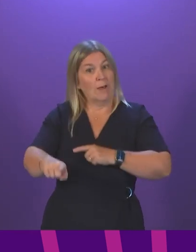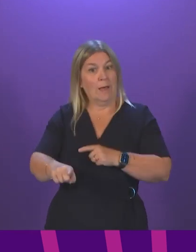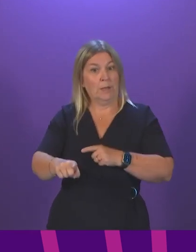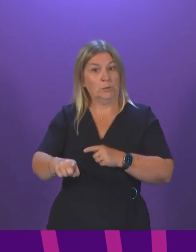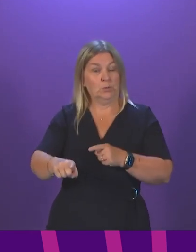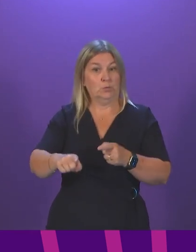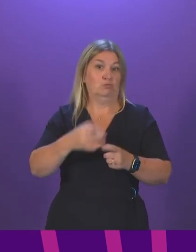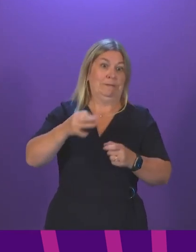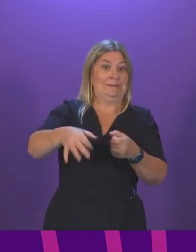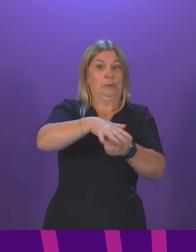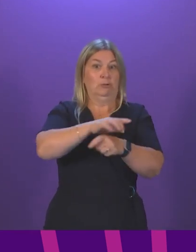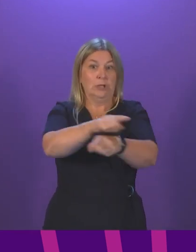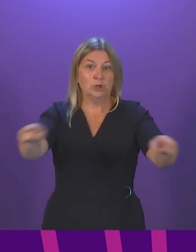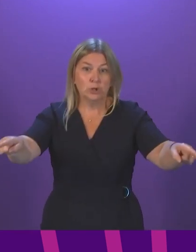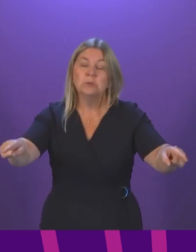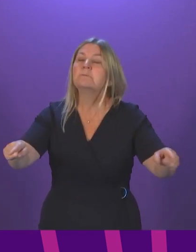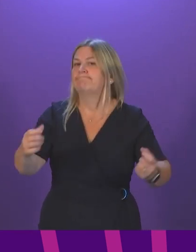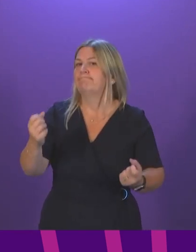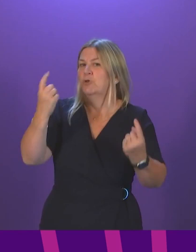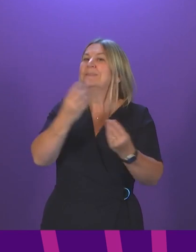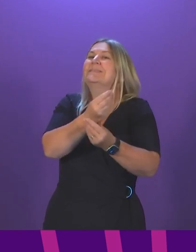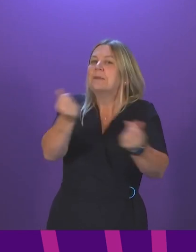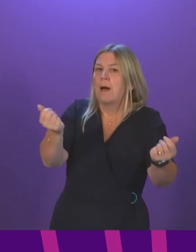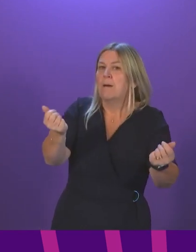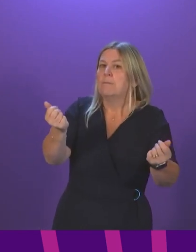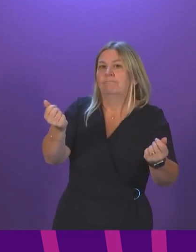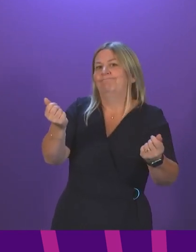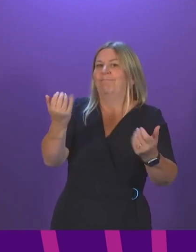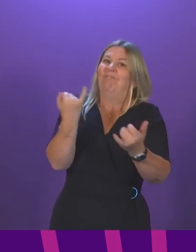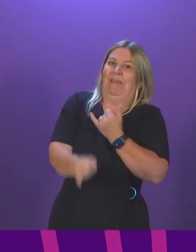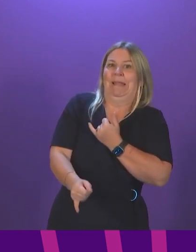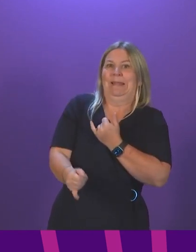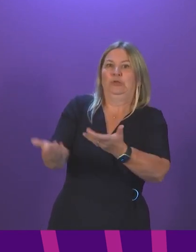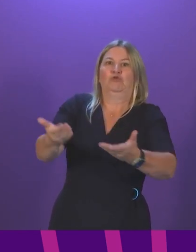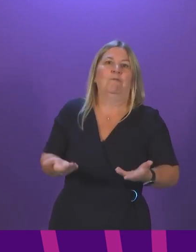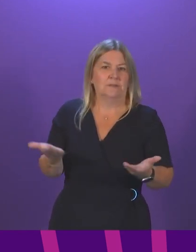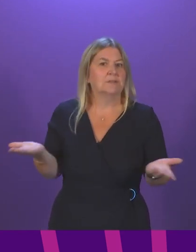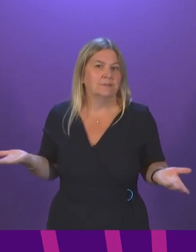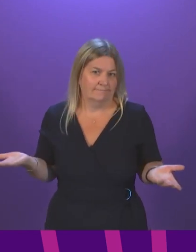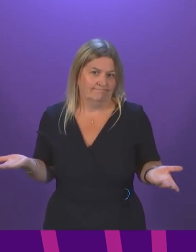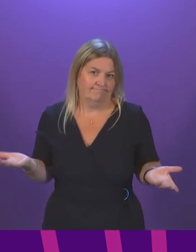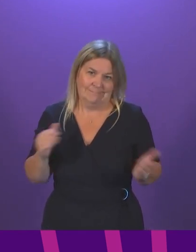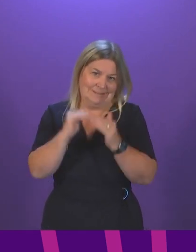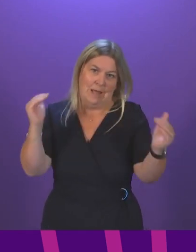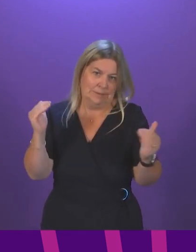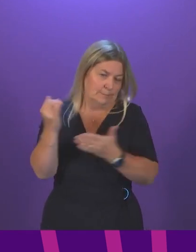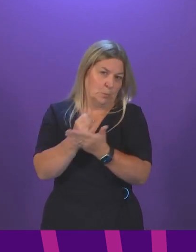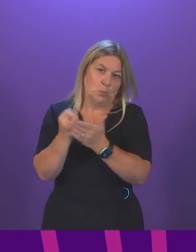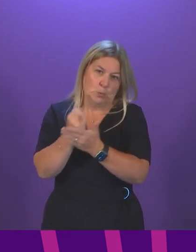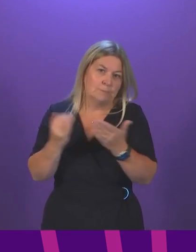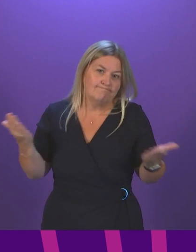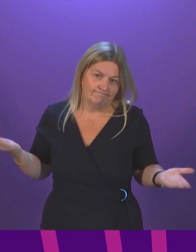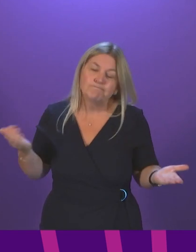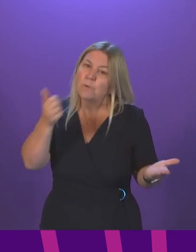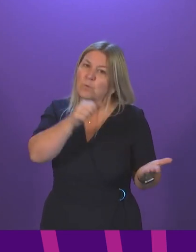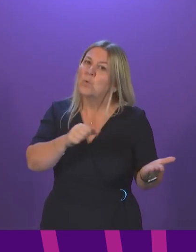recognise that some people are not getting the standard of service that they should be getting, or indeed the standard of service that the Scottish Ambulance Service